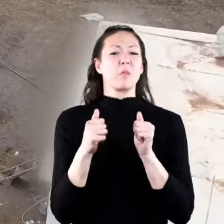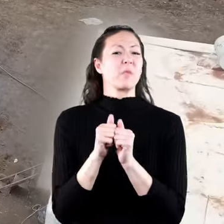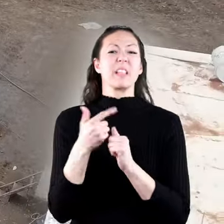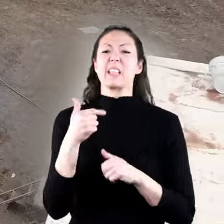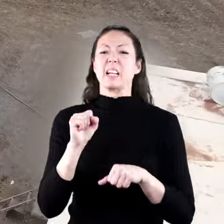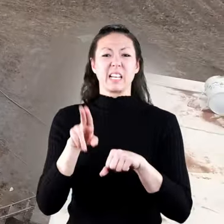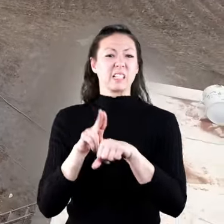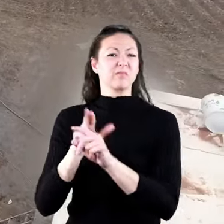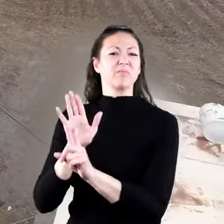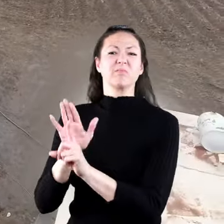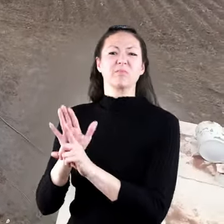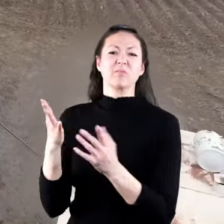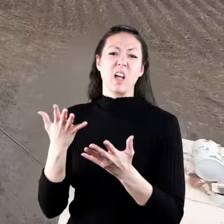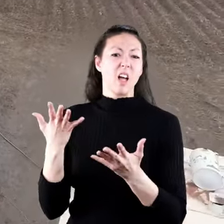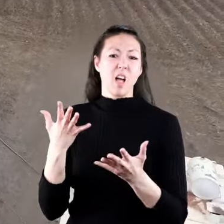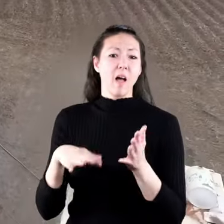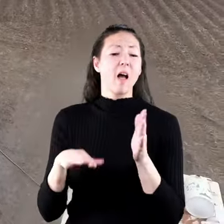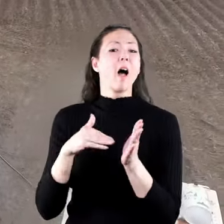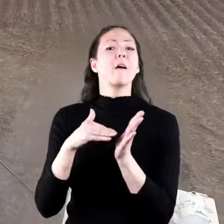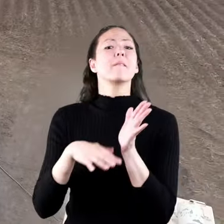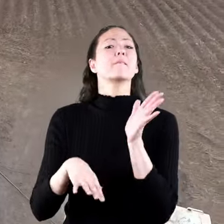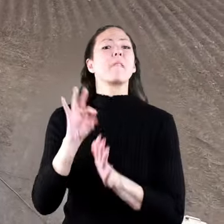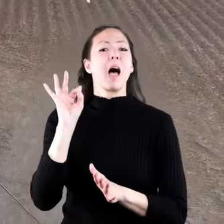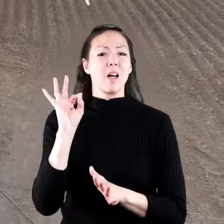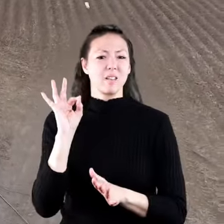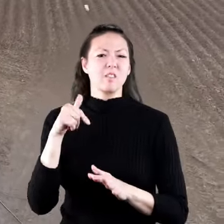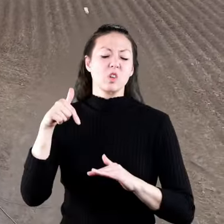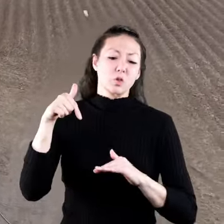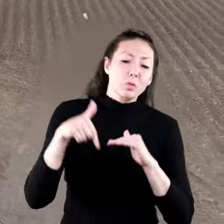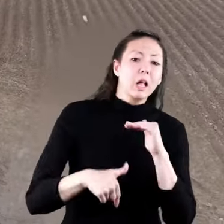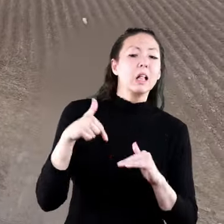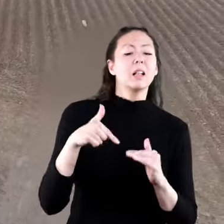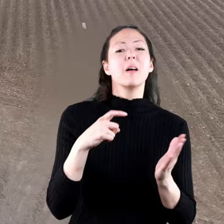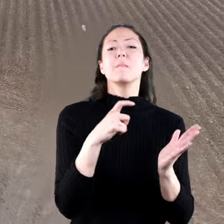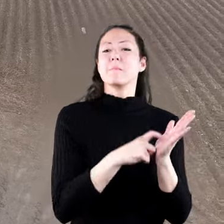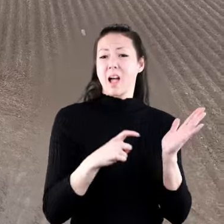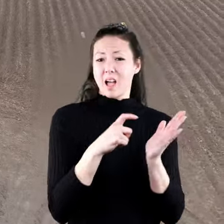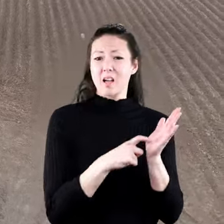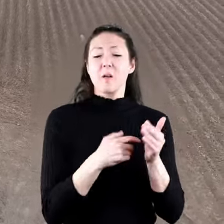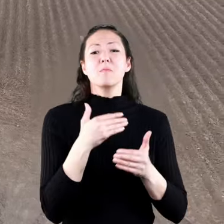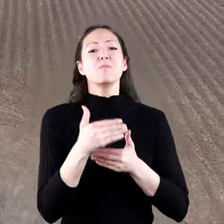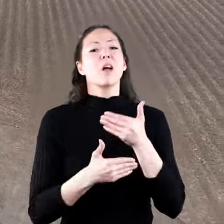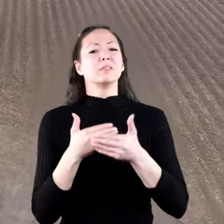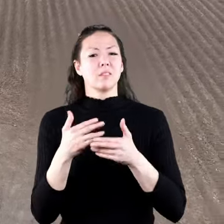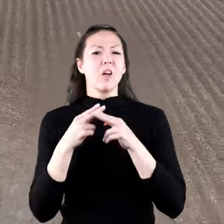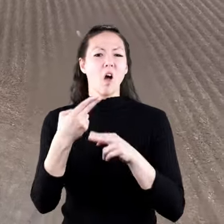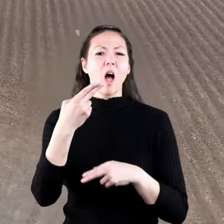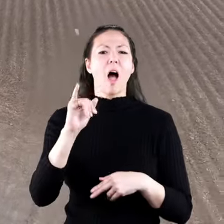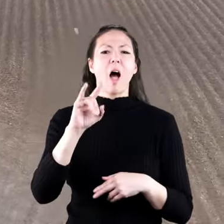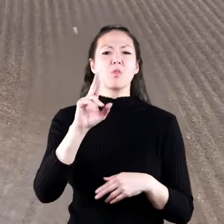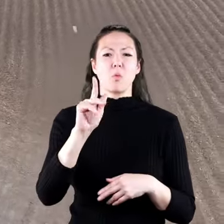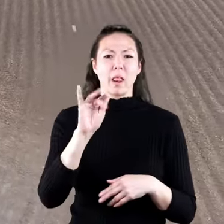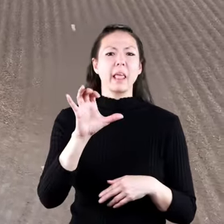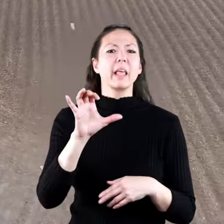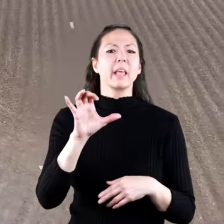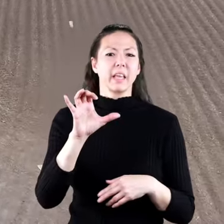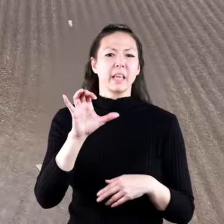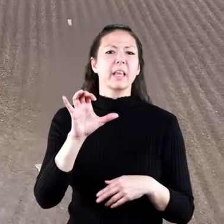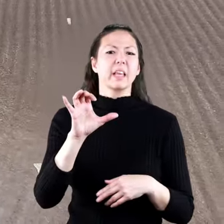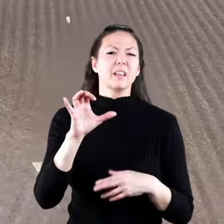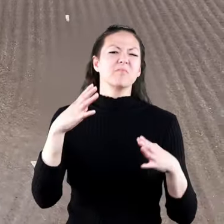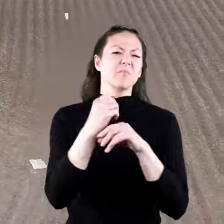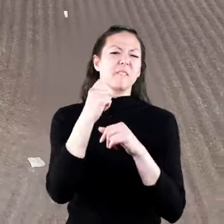with natural gas is that the way in which it's often discovered, drilled and mined. The process is called hydraulic fracturing,